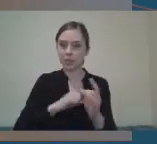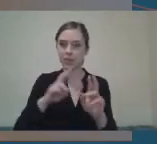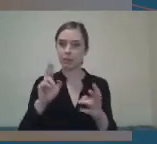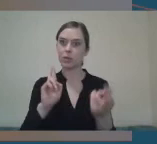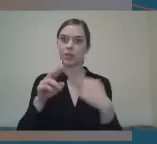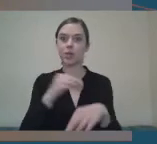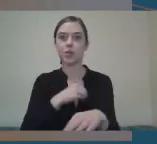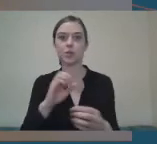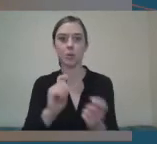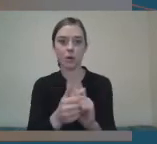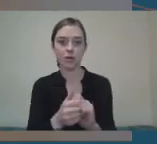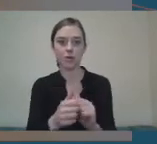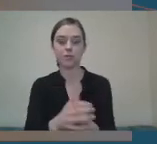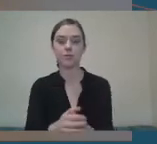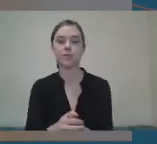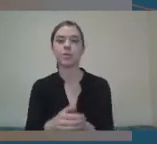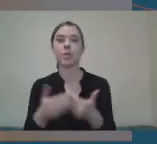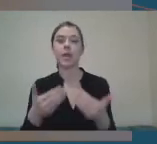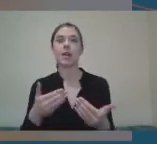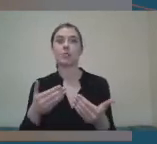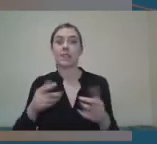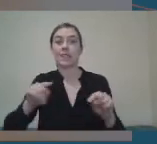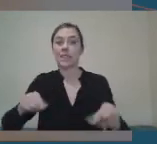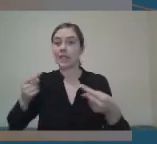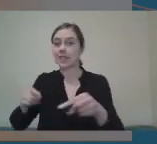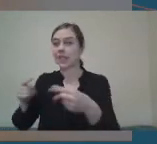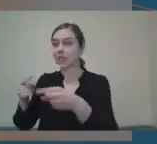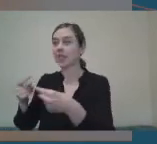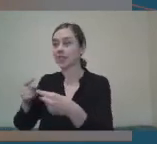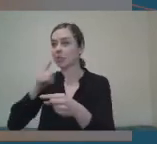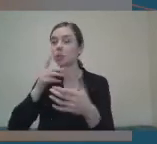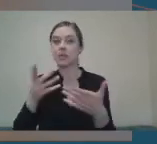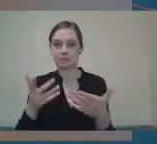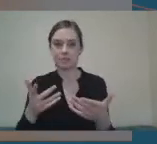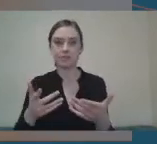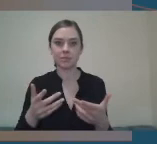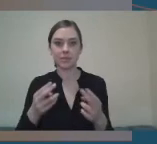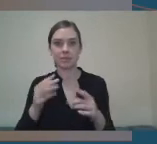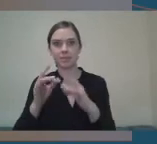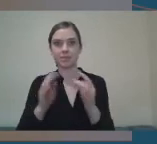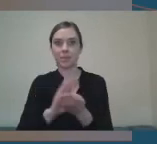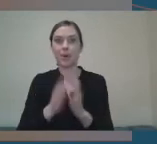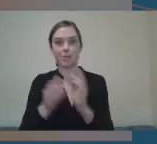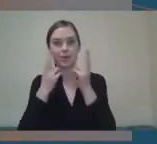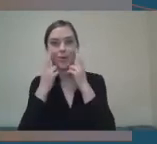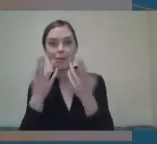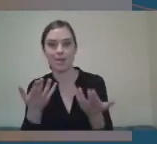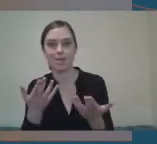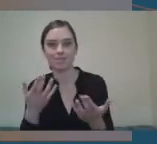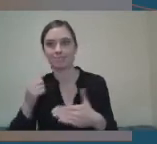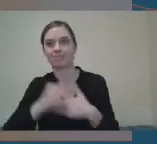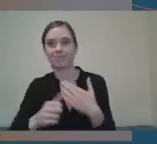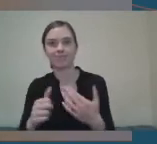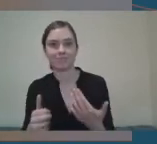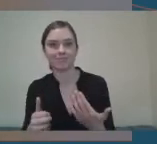So we've been tackling it from all areas, and it's become, as I said, a kind of a normalised part of what we do. We supported